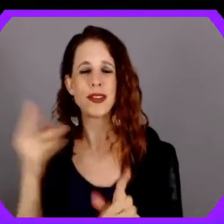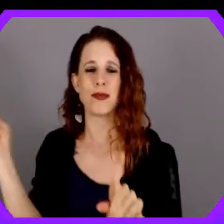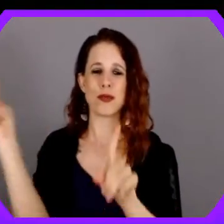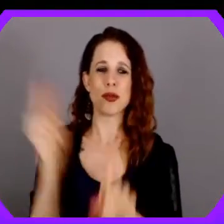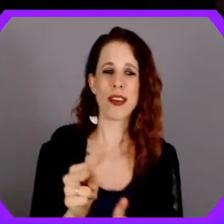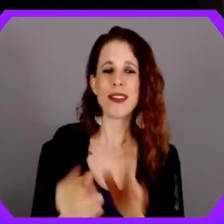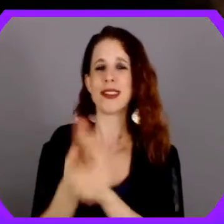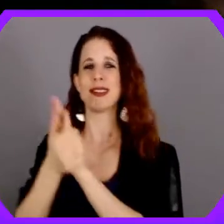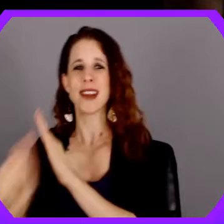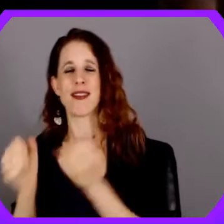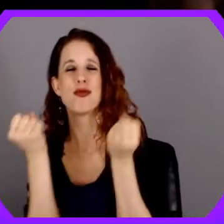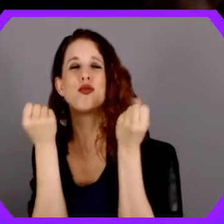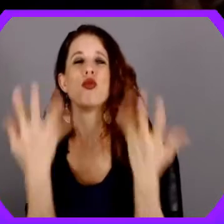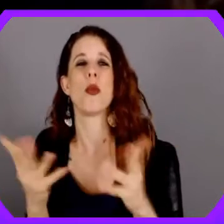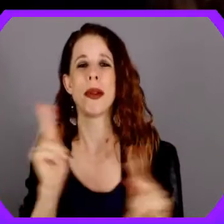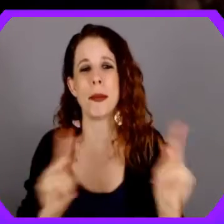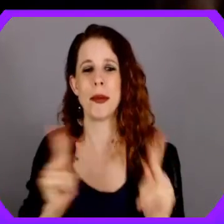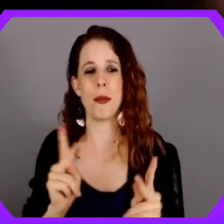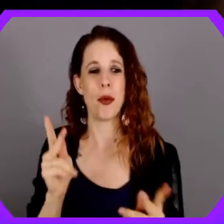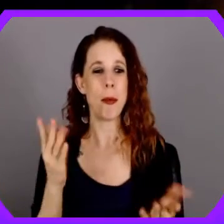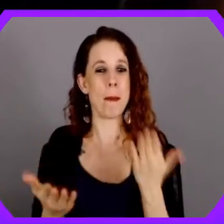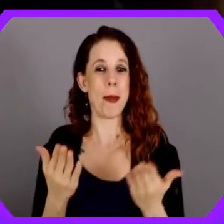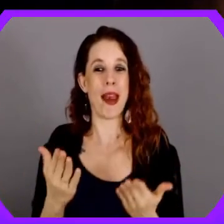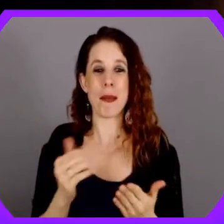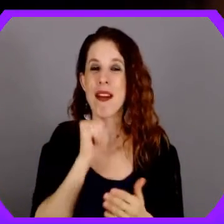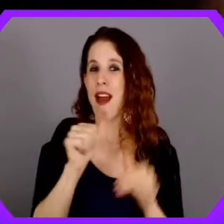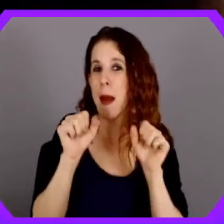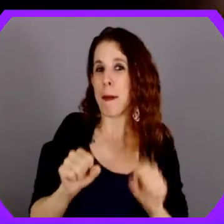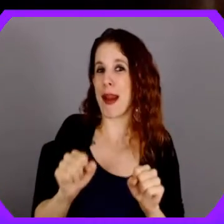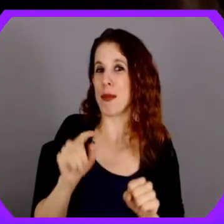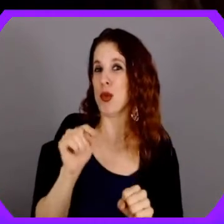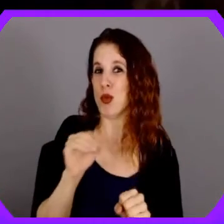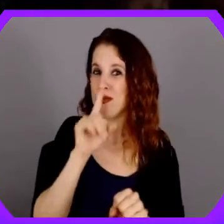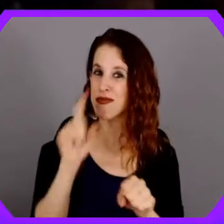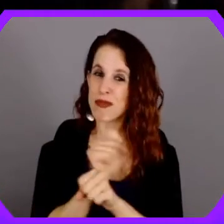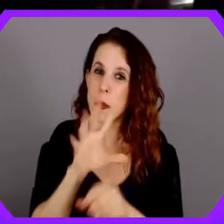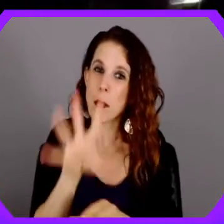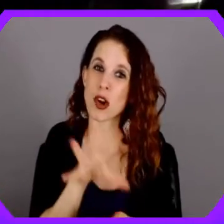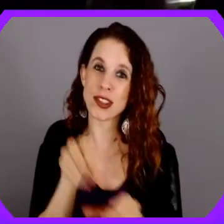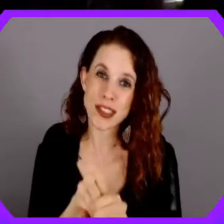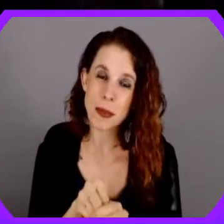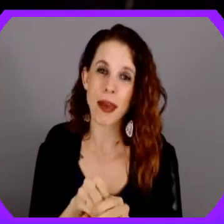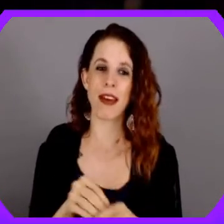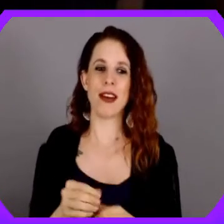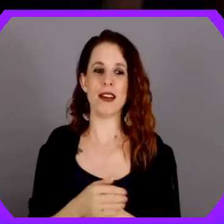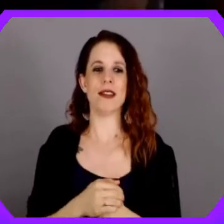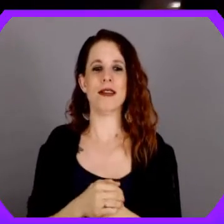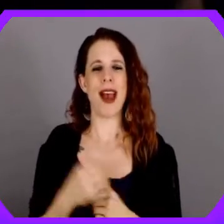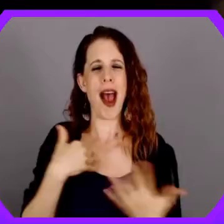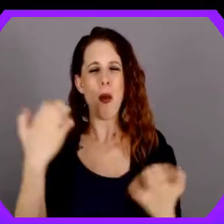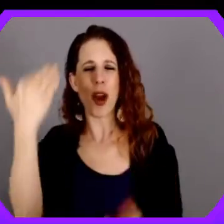perspectives and the talents of so many people who may have otherwise not been able to participate.